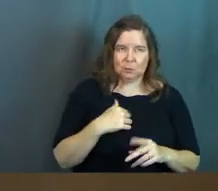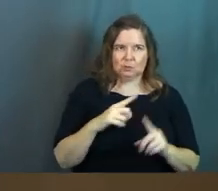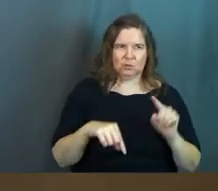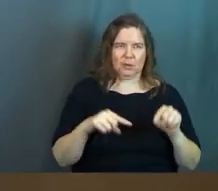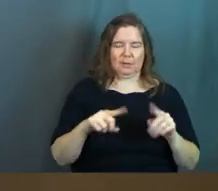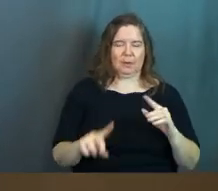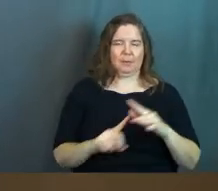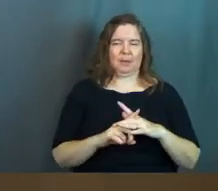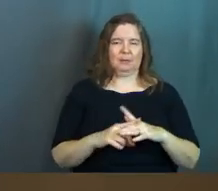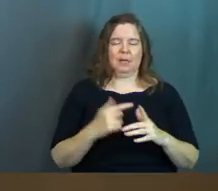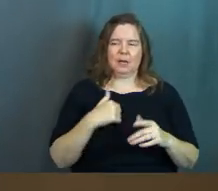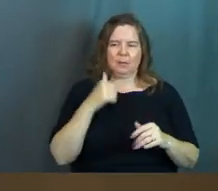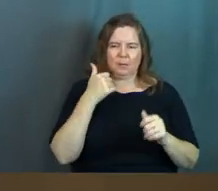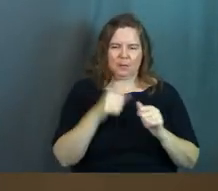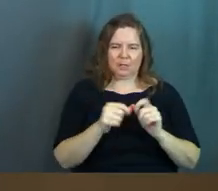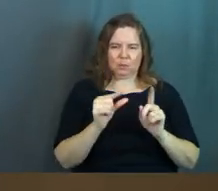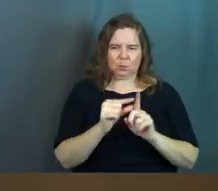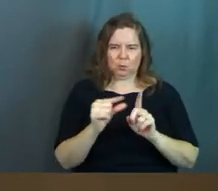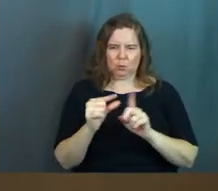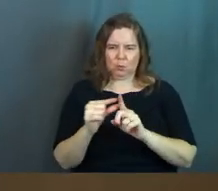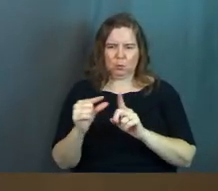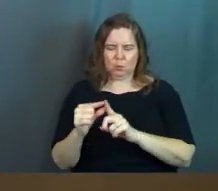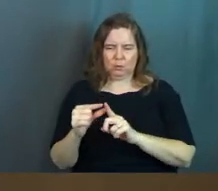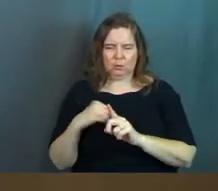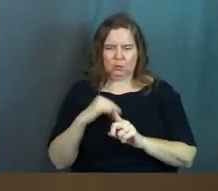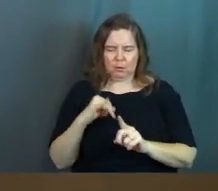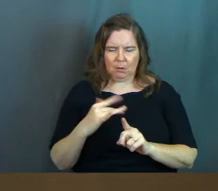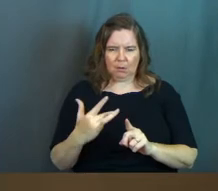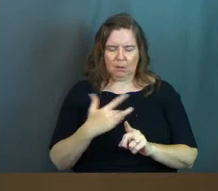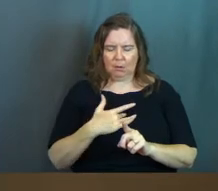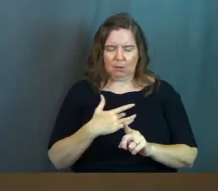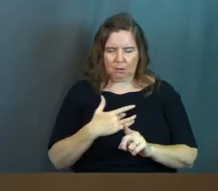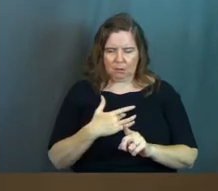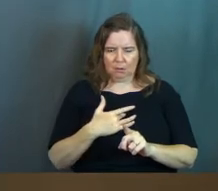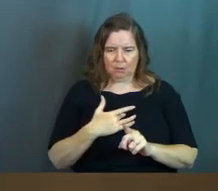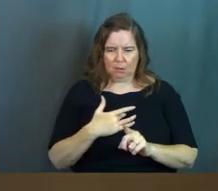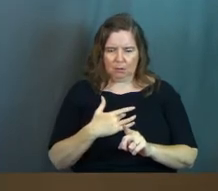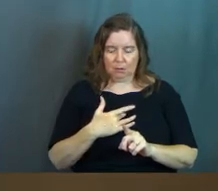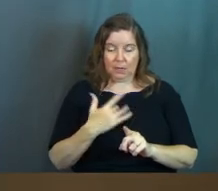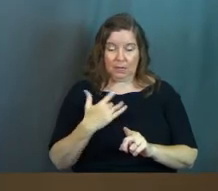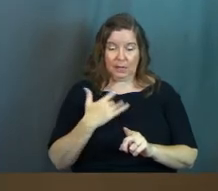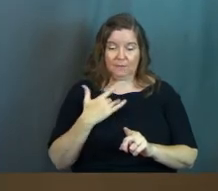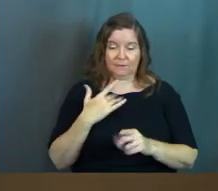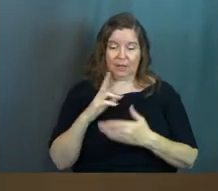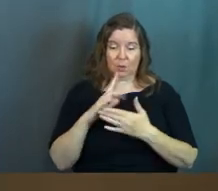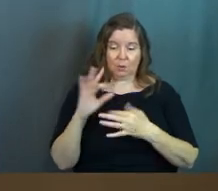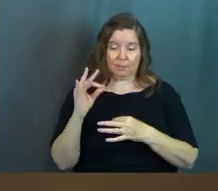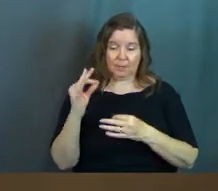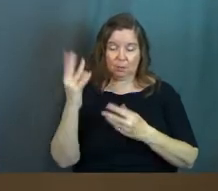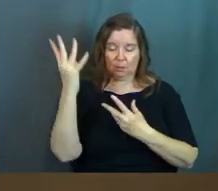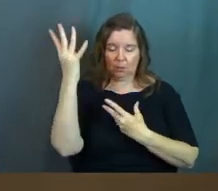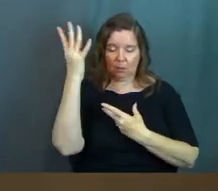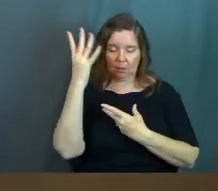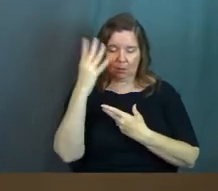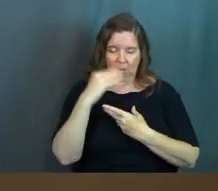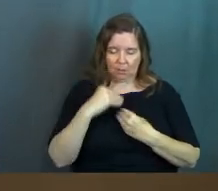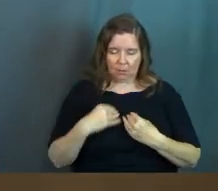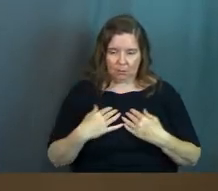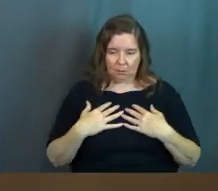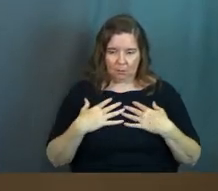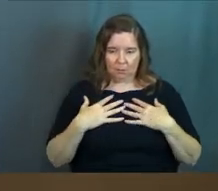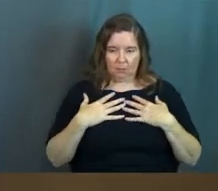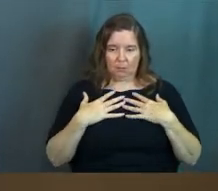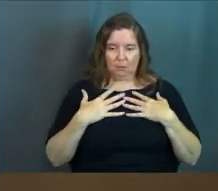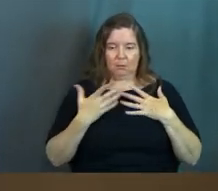and I remember listening to the words of that song and it literally just pouring, I felt like Holy Spirit, like pouring into my heart at that moment.